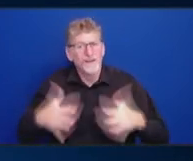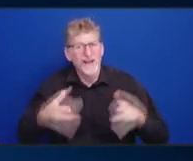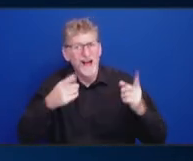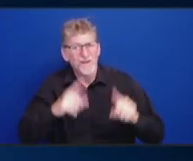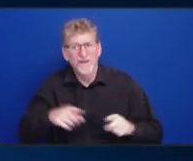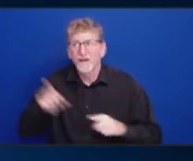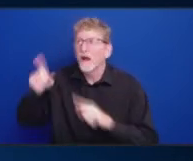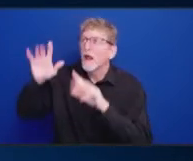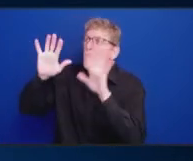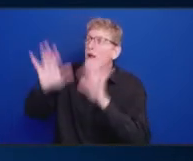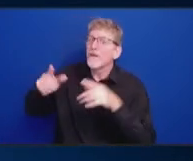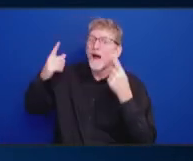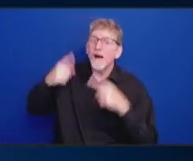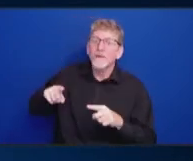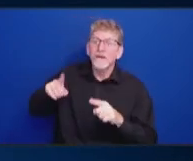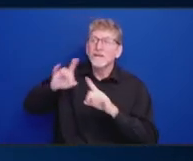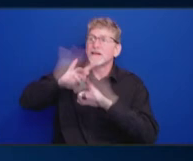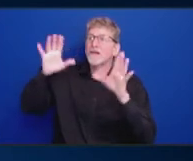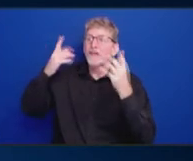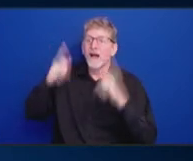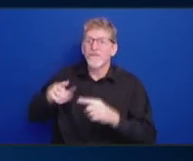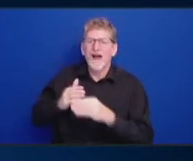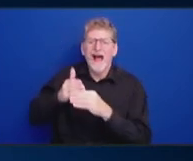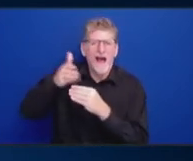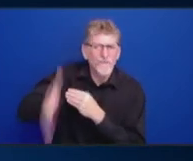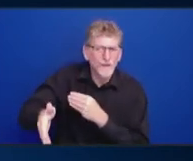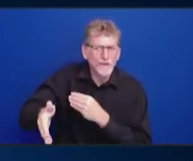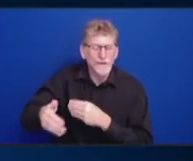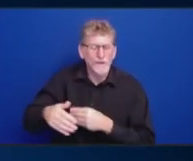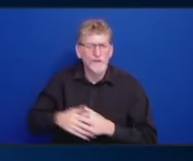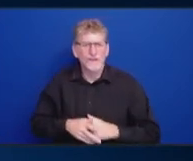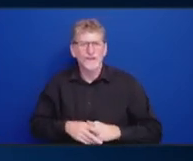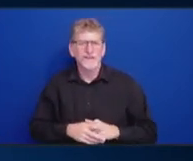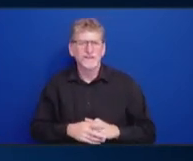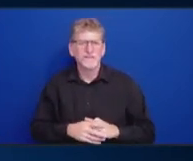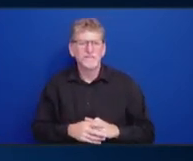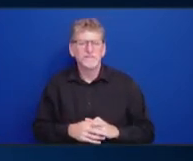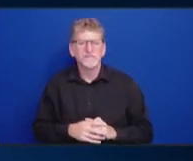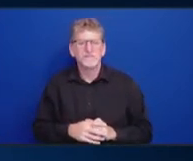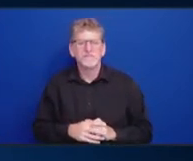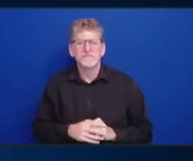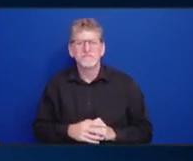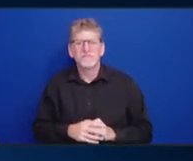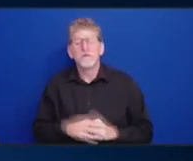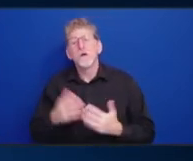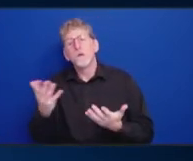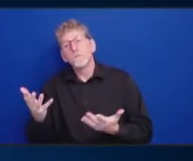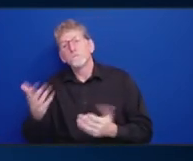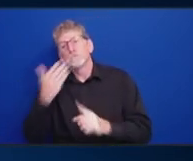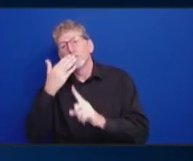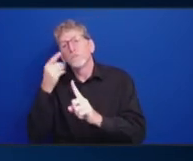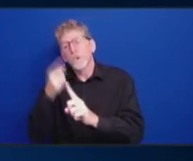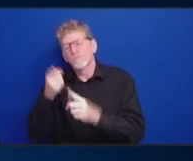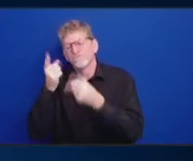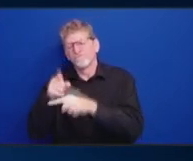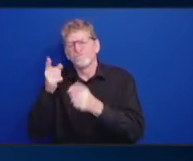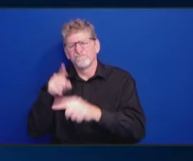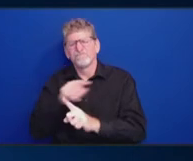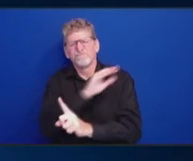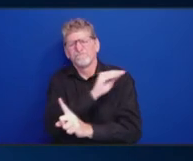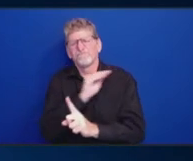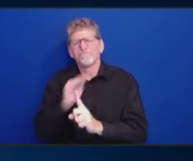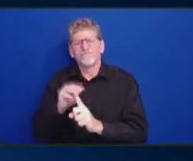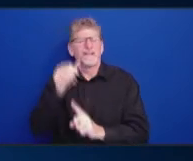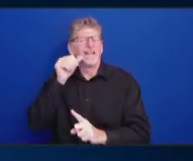is such a great point. And especially given the Dr. Valvis' presentation yesterday, I think that's a very good point. So,